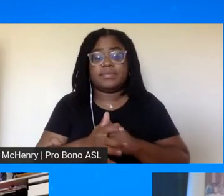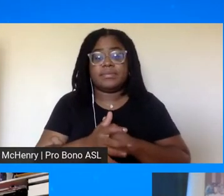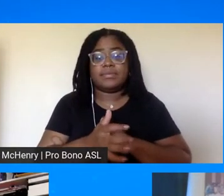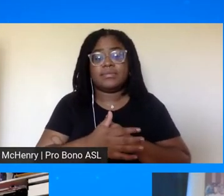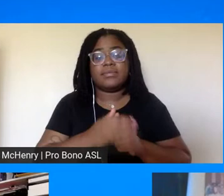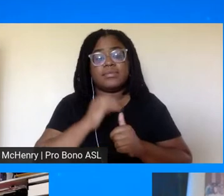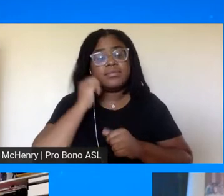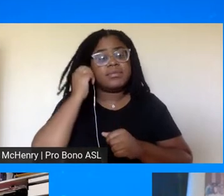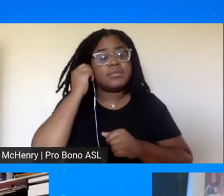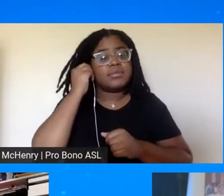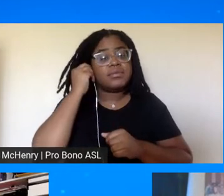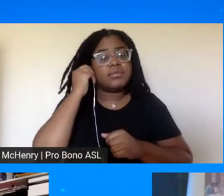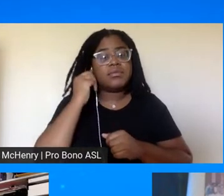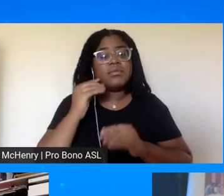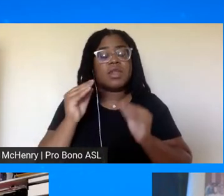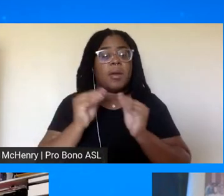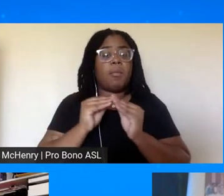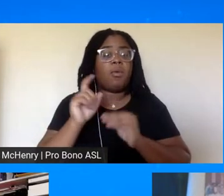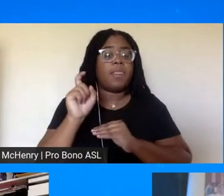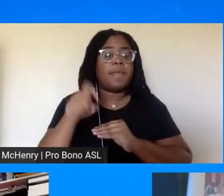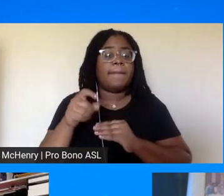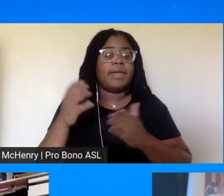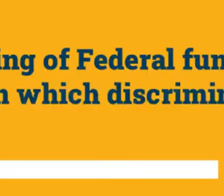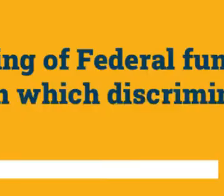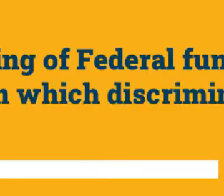let's look at some more demands here